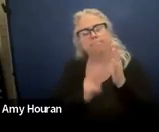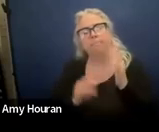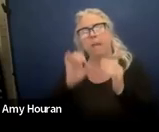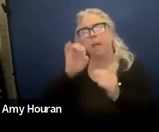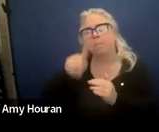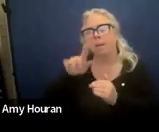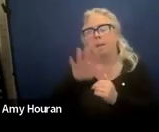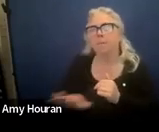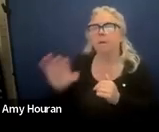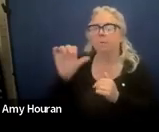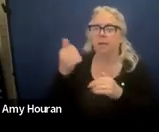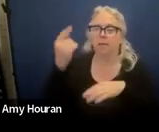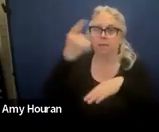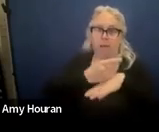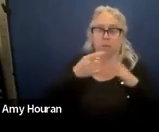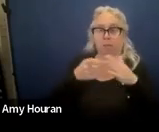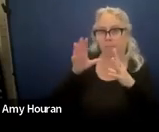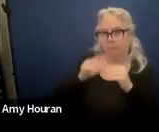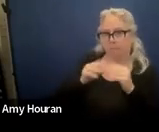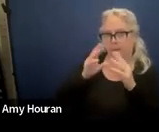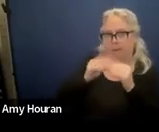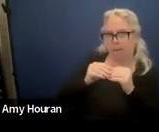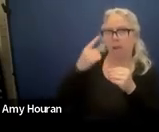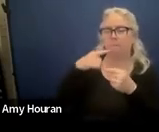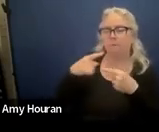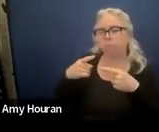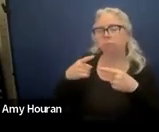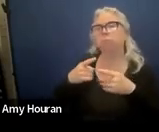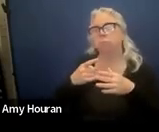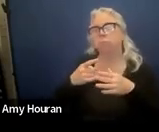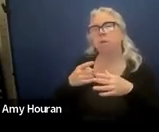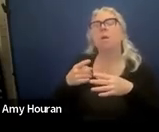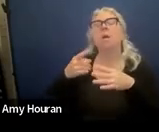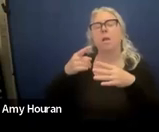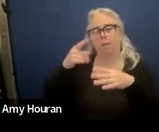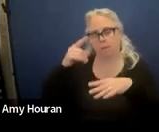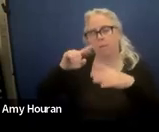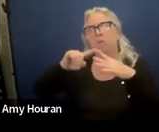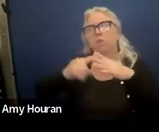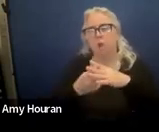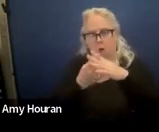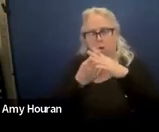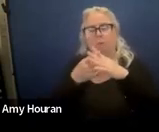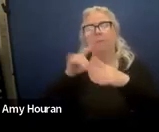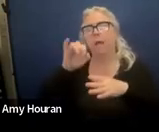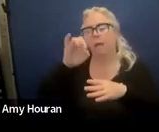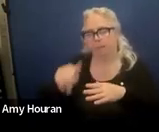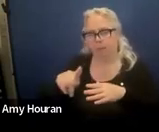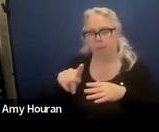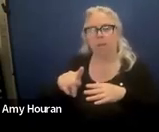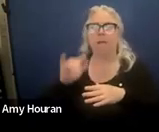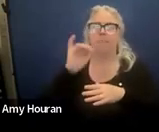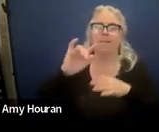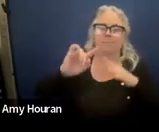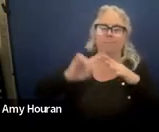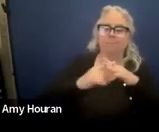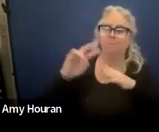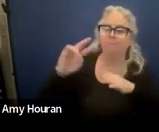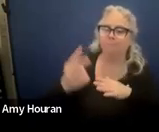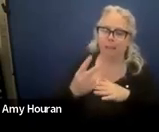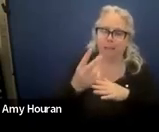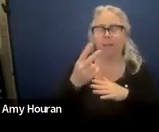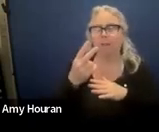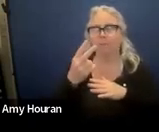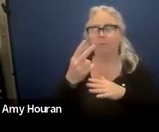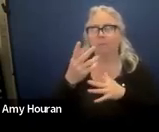about 10 days from the meeting for the duration of the iup to begin so this starts your second in my brain